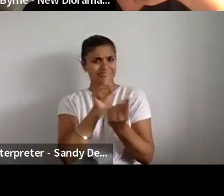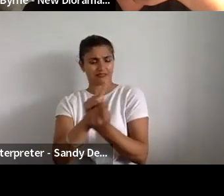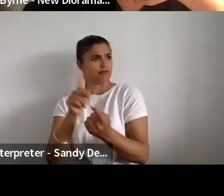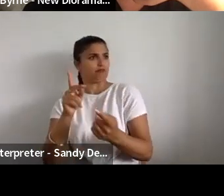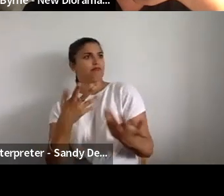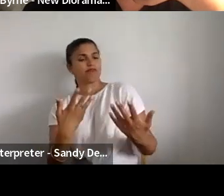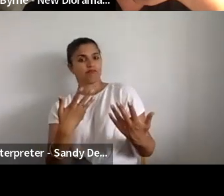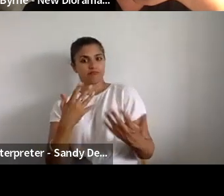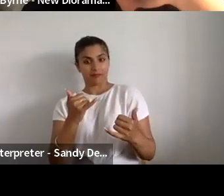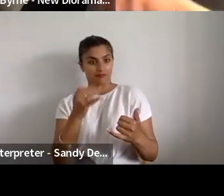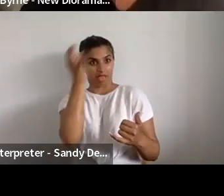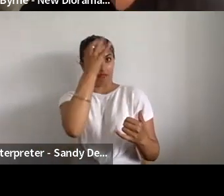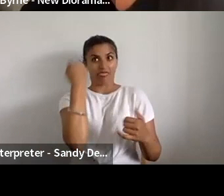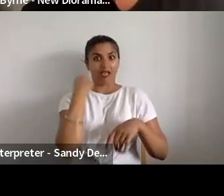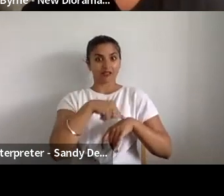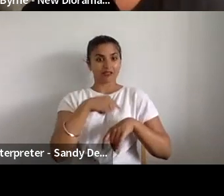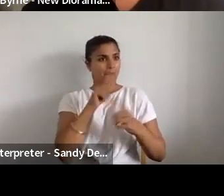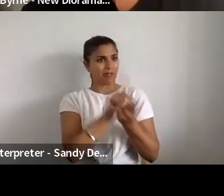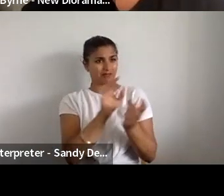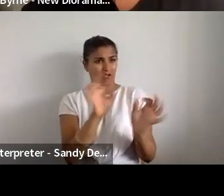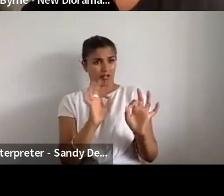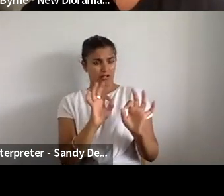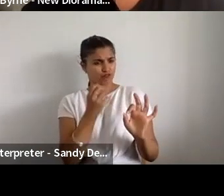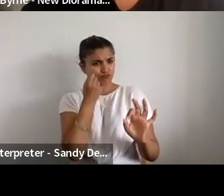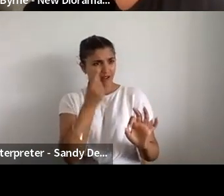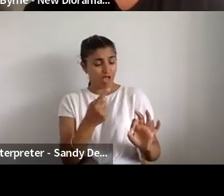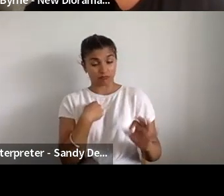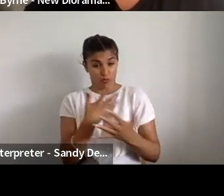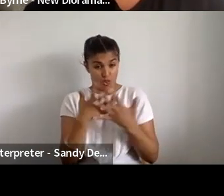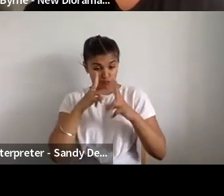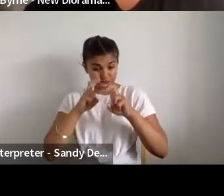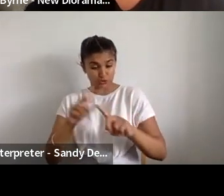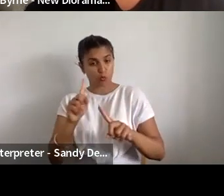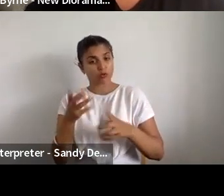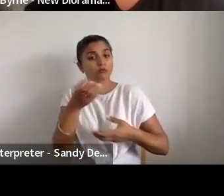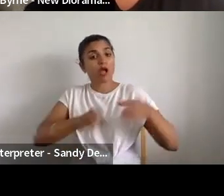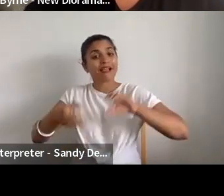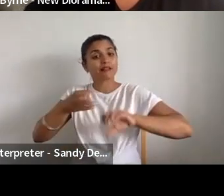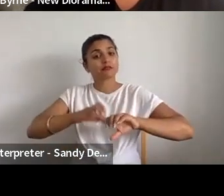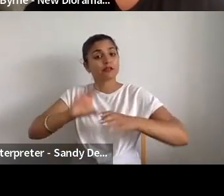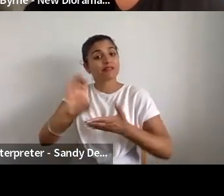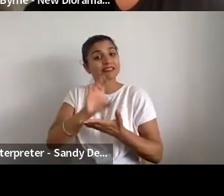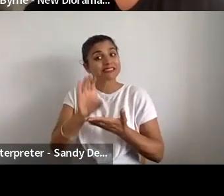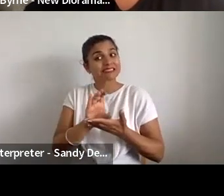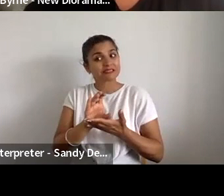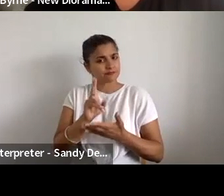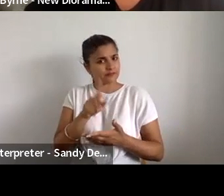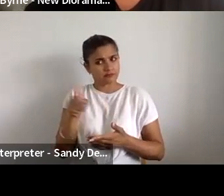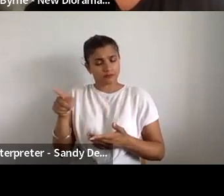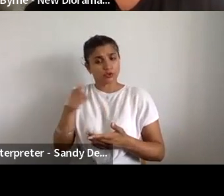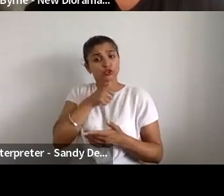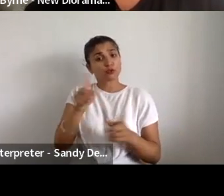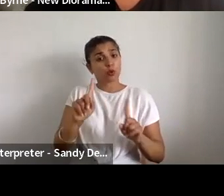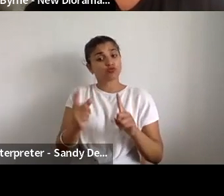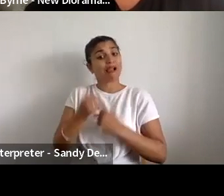as well. And we did a lot of research in in science funding in fact where randomization is used to select